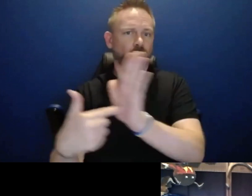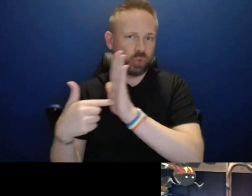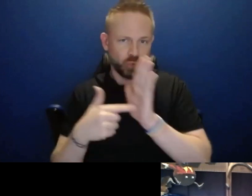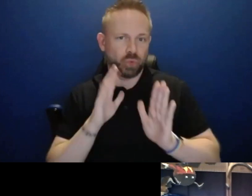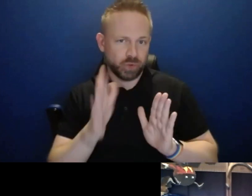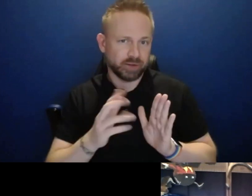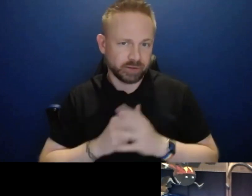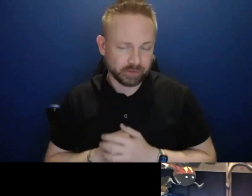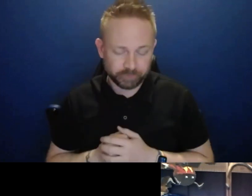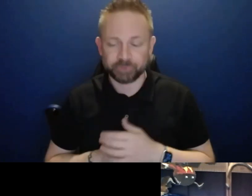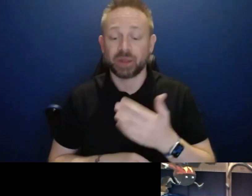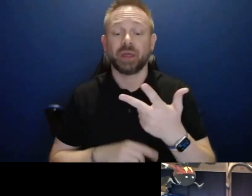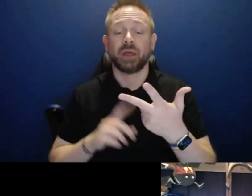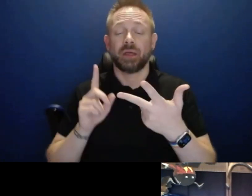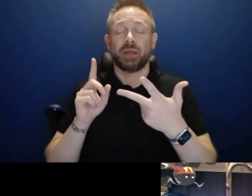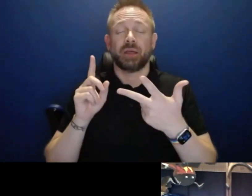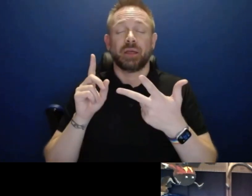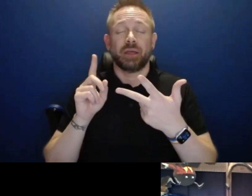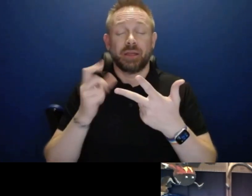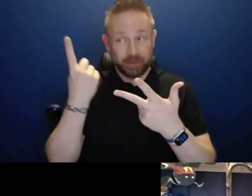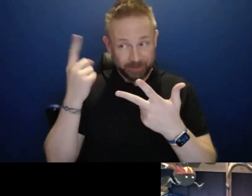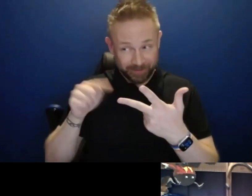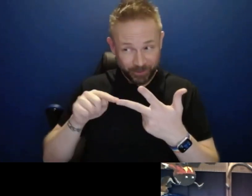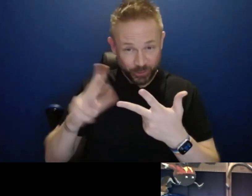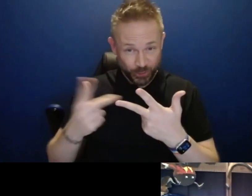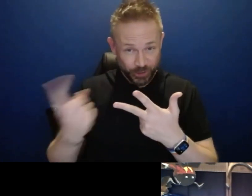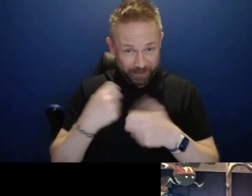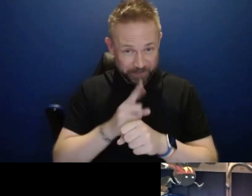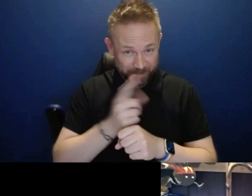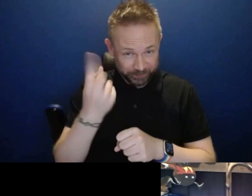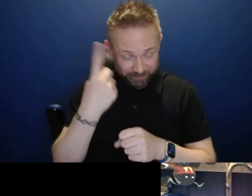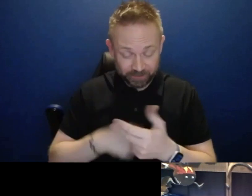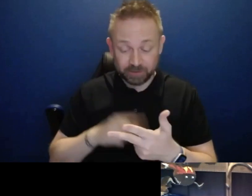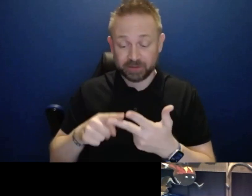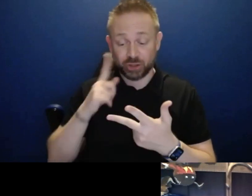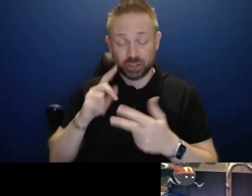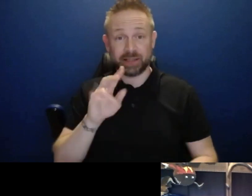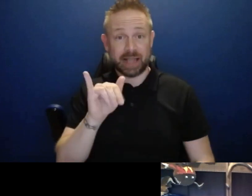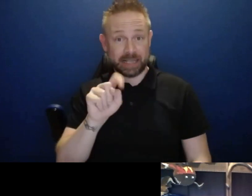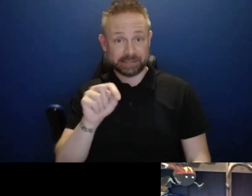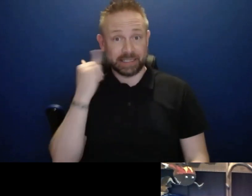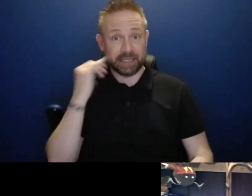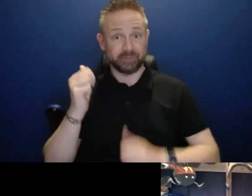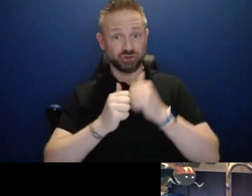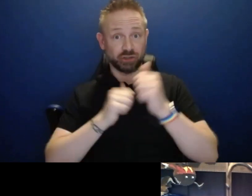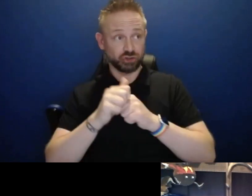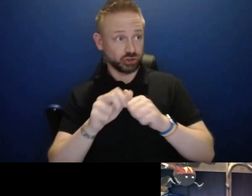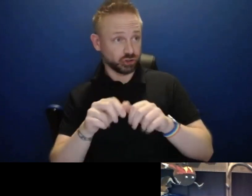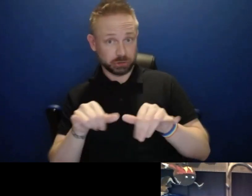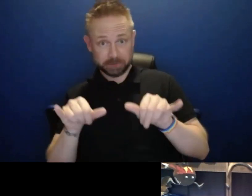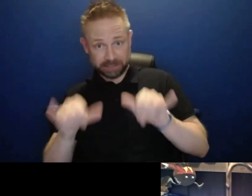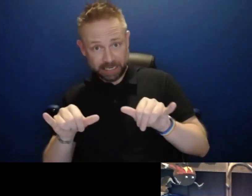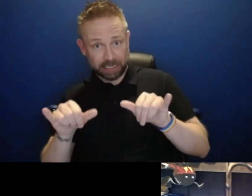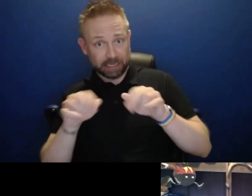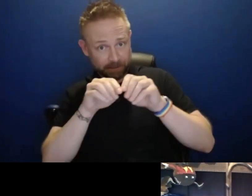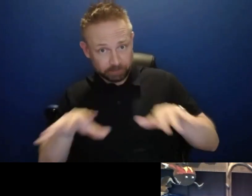The third part of your question, if I captured it right, is that if IST is to stay the same, should a majority